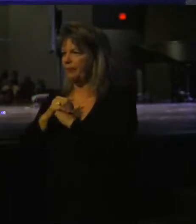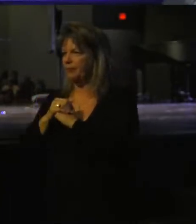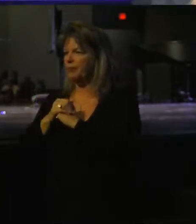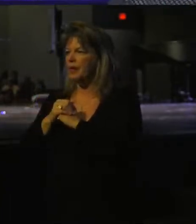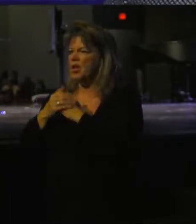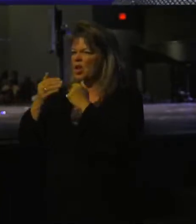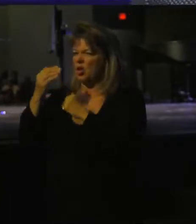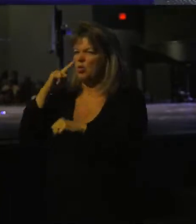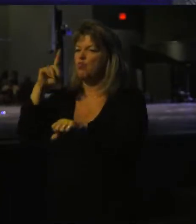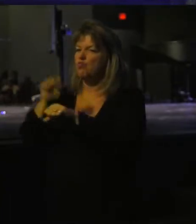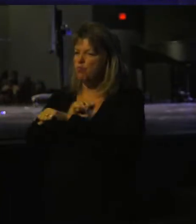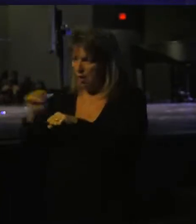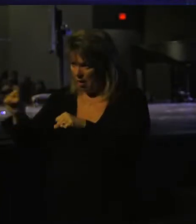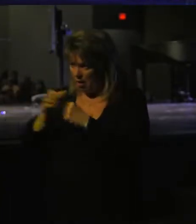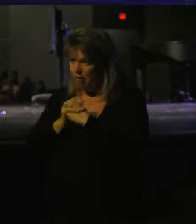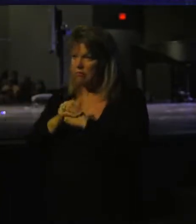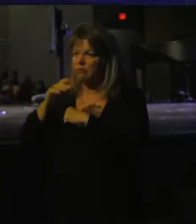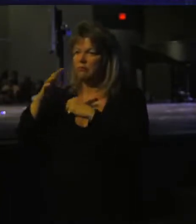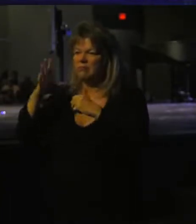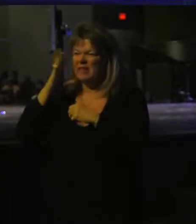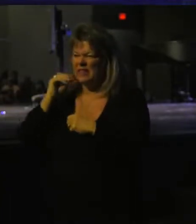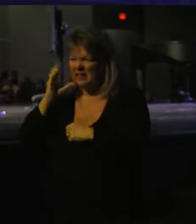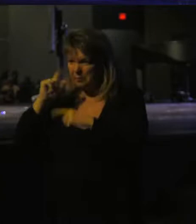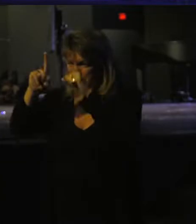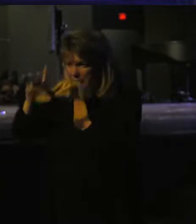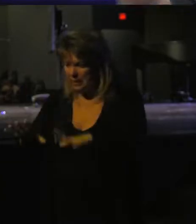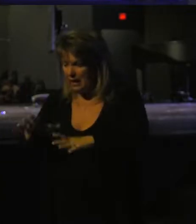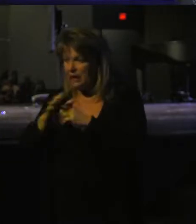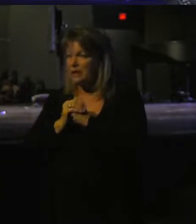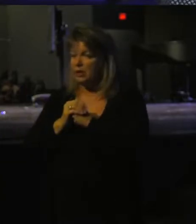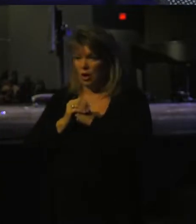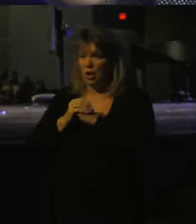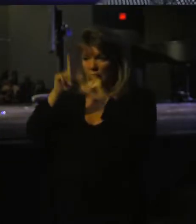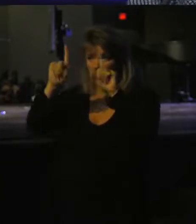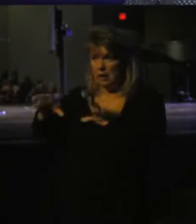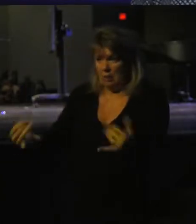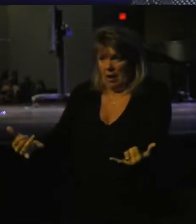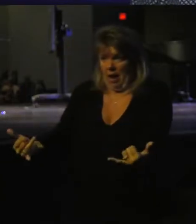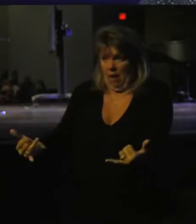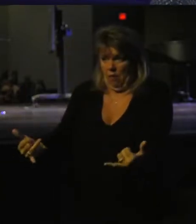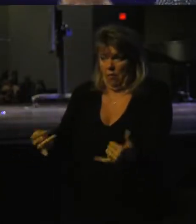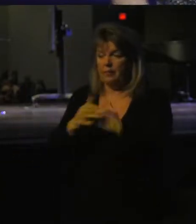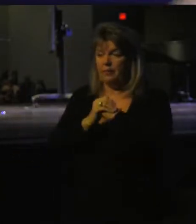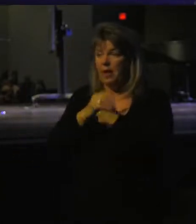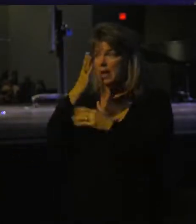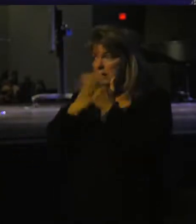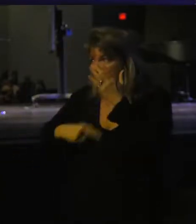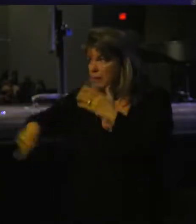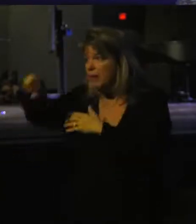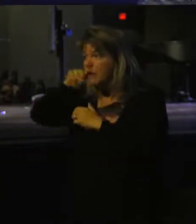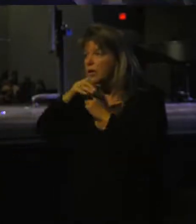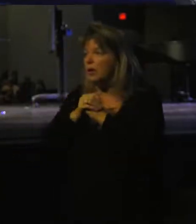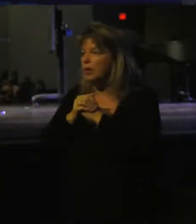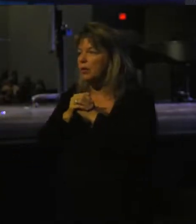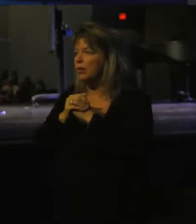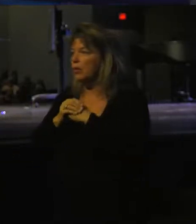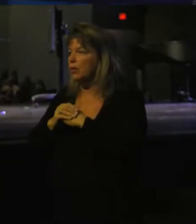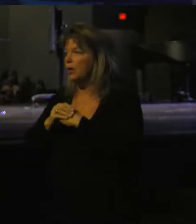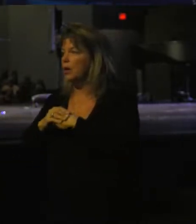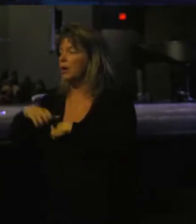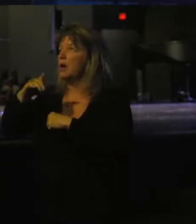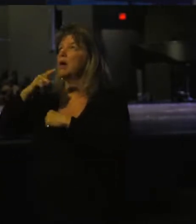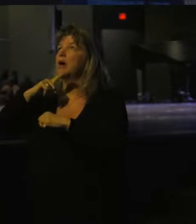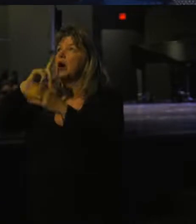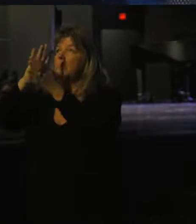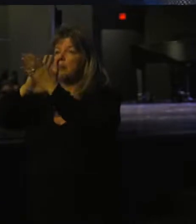You know that you've been in a test and you're in a test right now. Some of you, you raise your hand like, praise